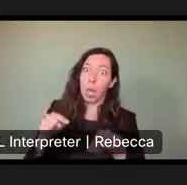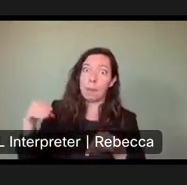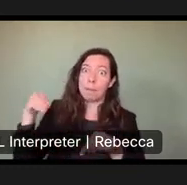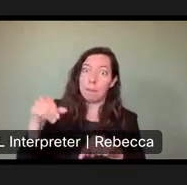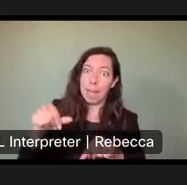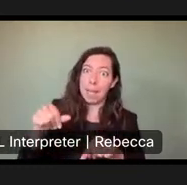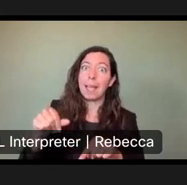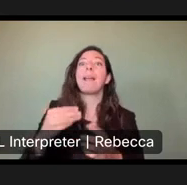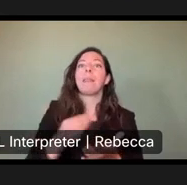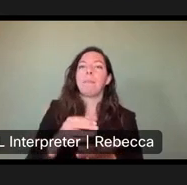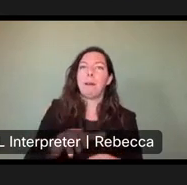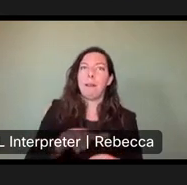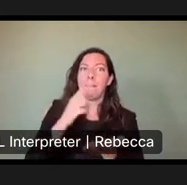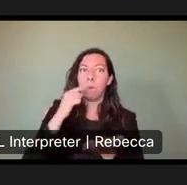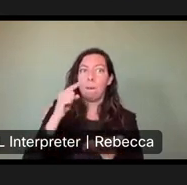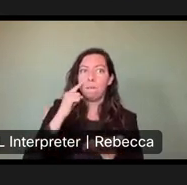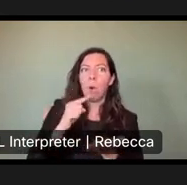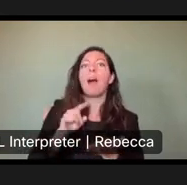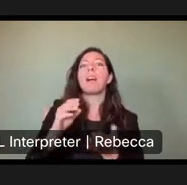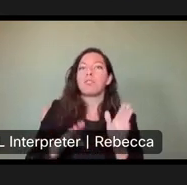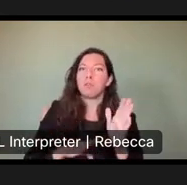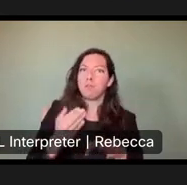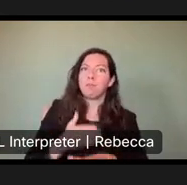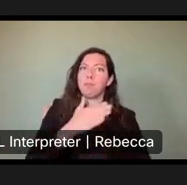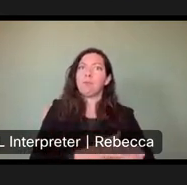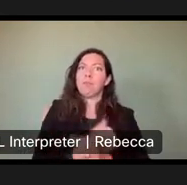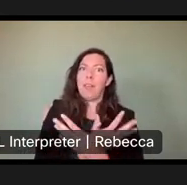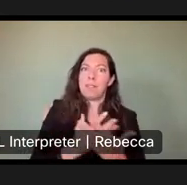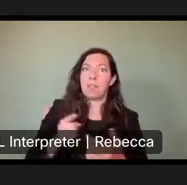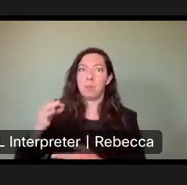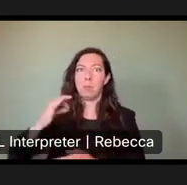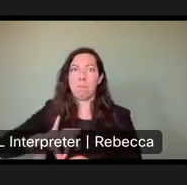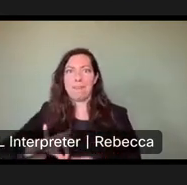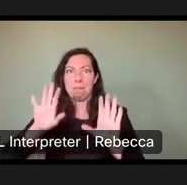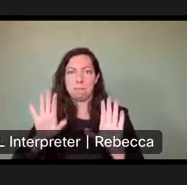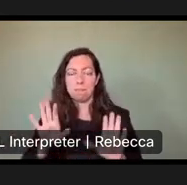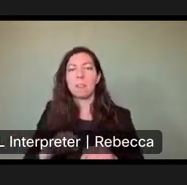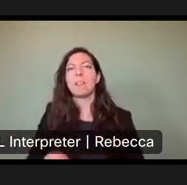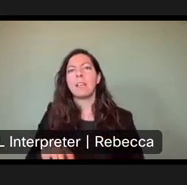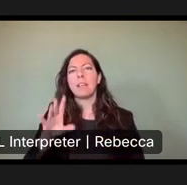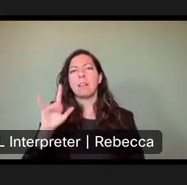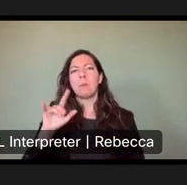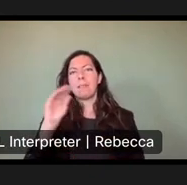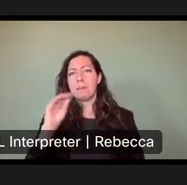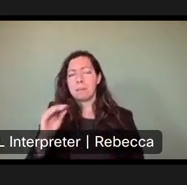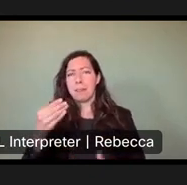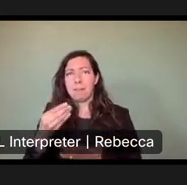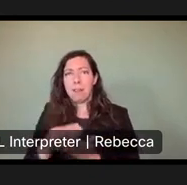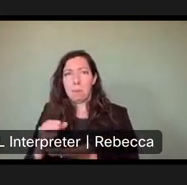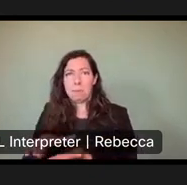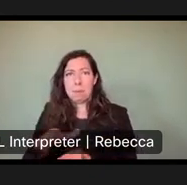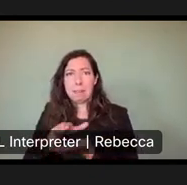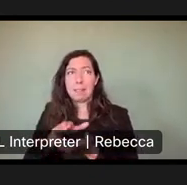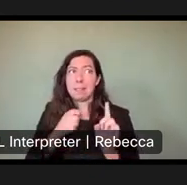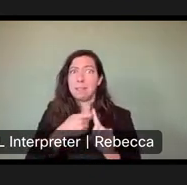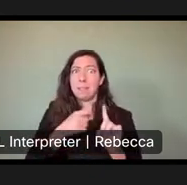as we mentioned, we only receive about 25% of our funding from the general fund on an annual basis. Other than that, we are expected to self generate